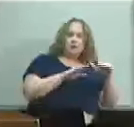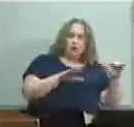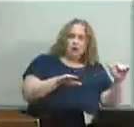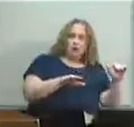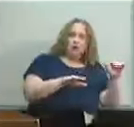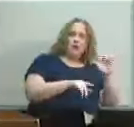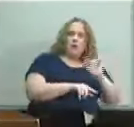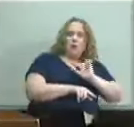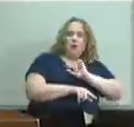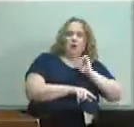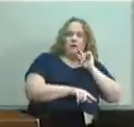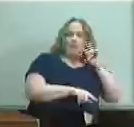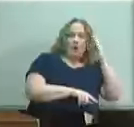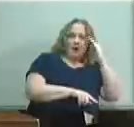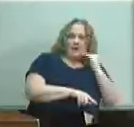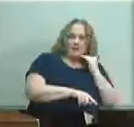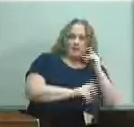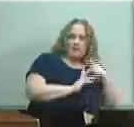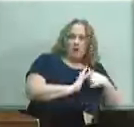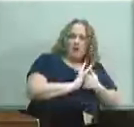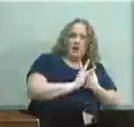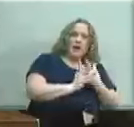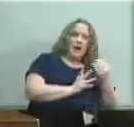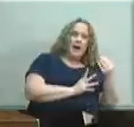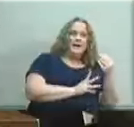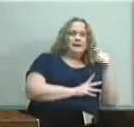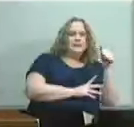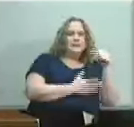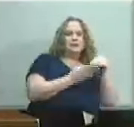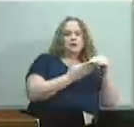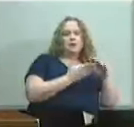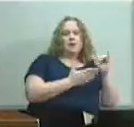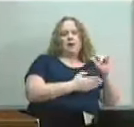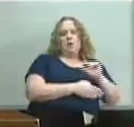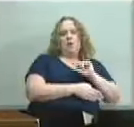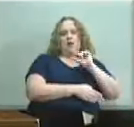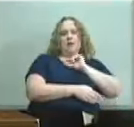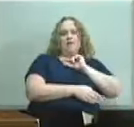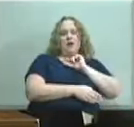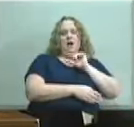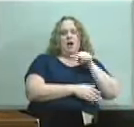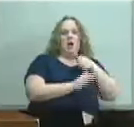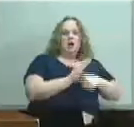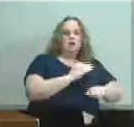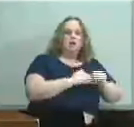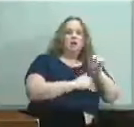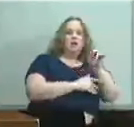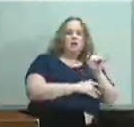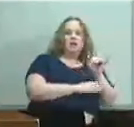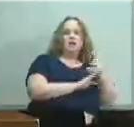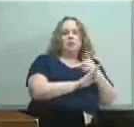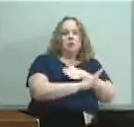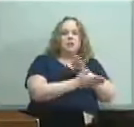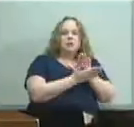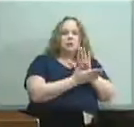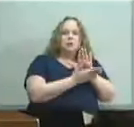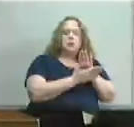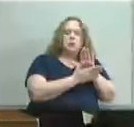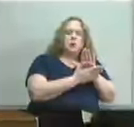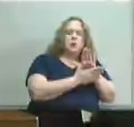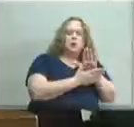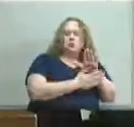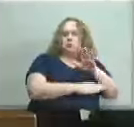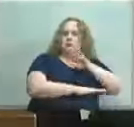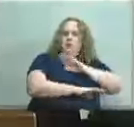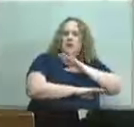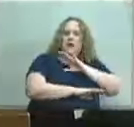their guidelines and they may have 10 students that qualify under kentucky preschool guidelines and may have five that